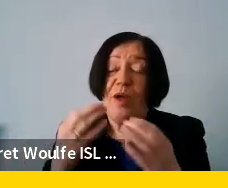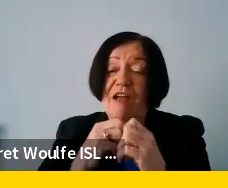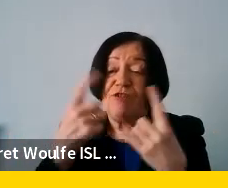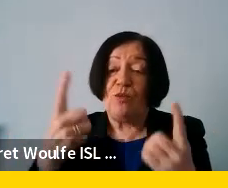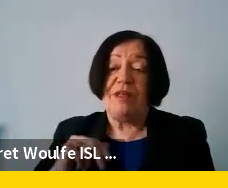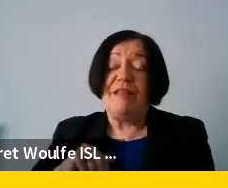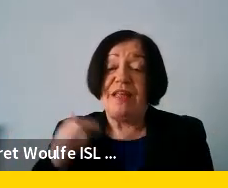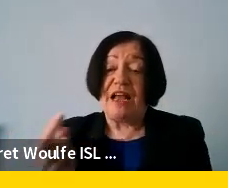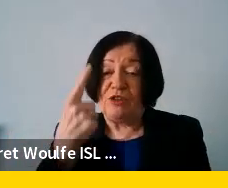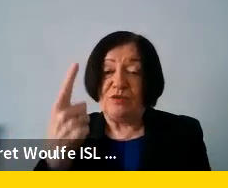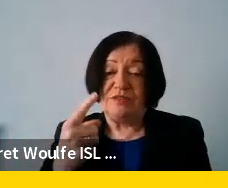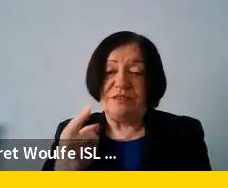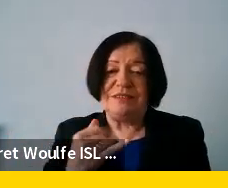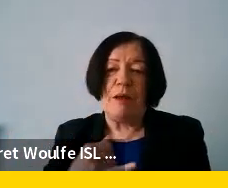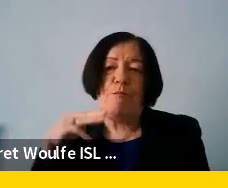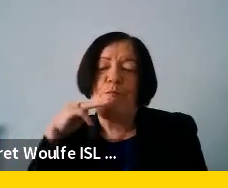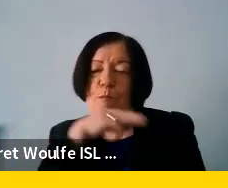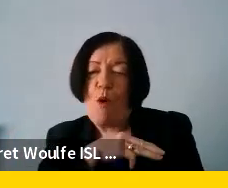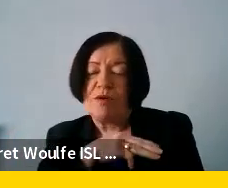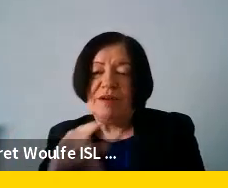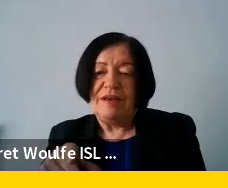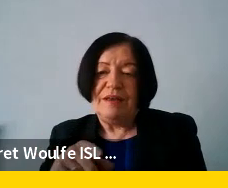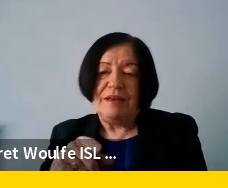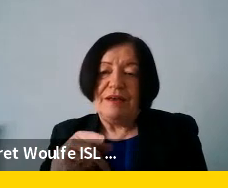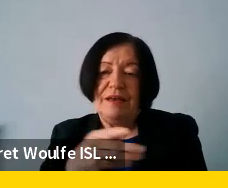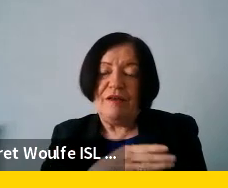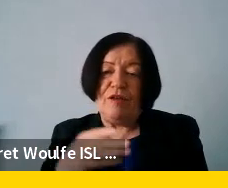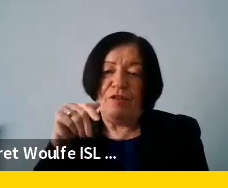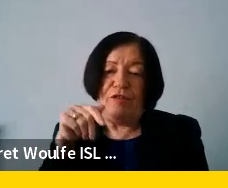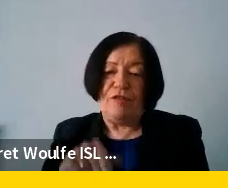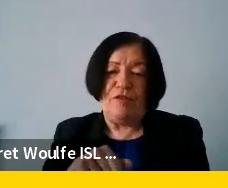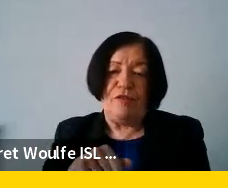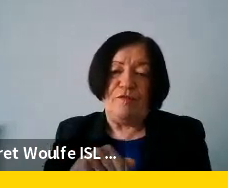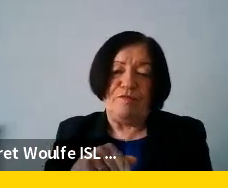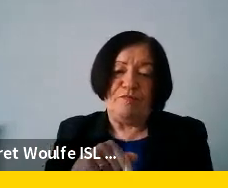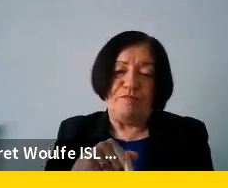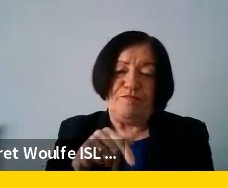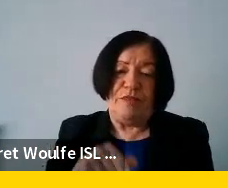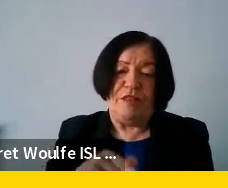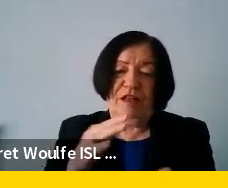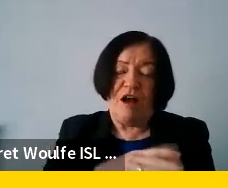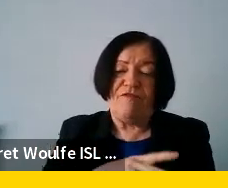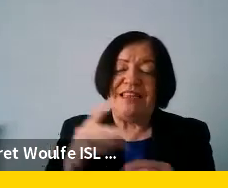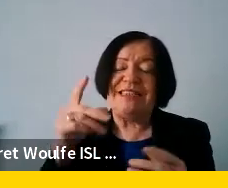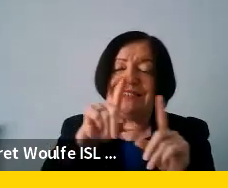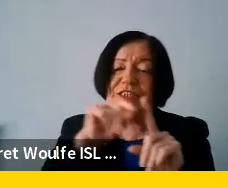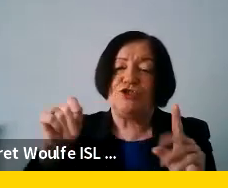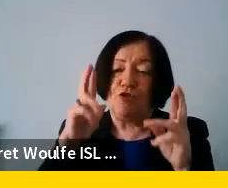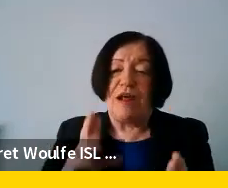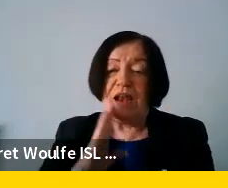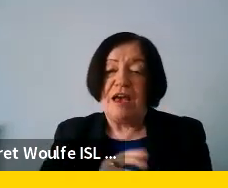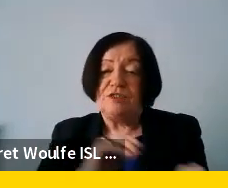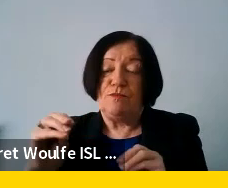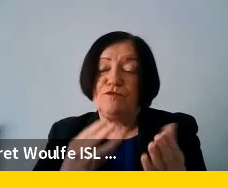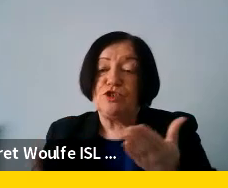the next topic is quite relevant since, uh, it remains in the broader sphere of digital rights. Let's move to